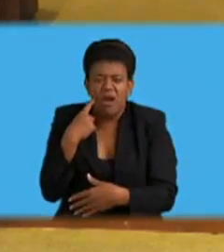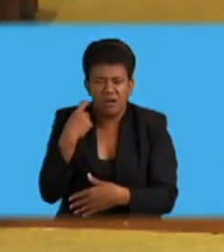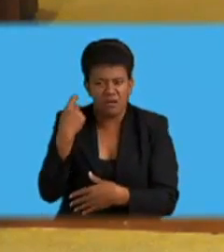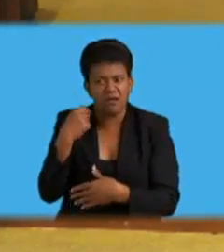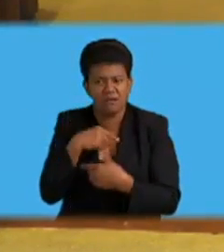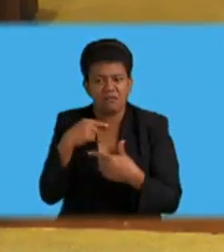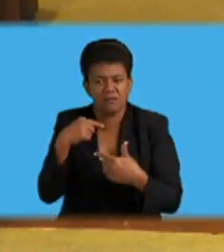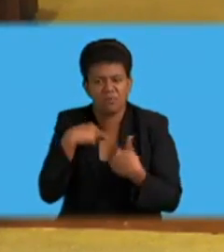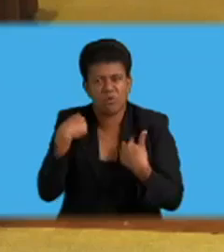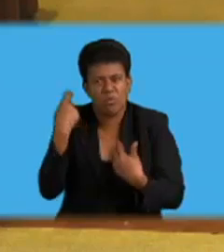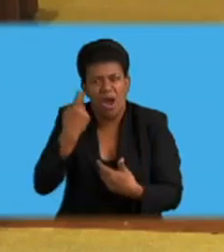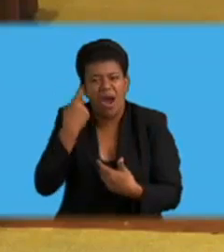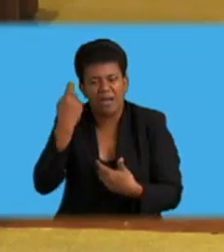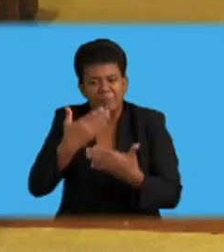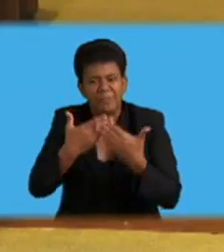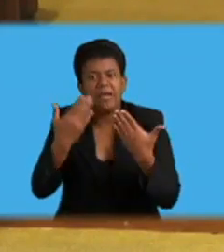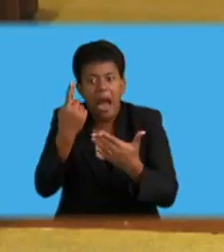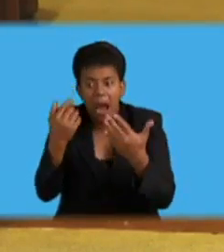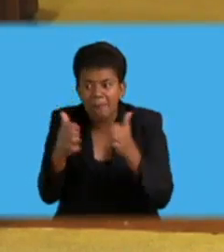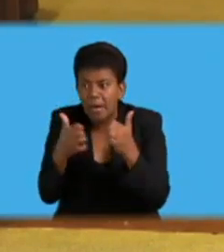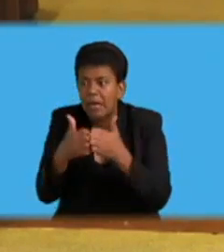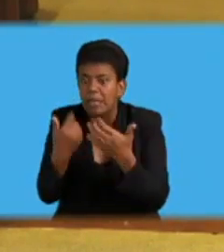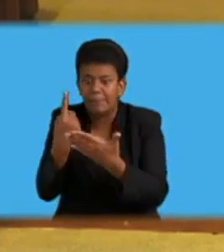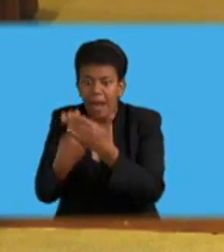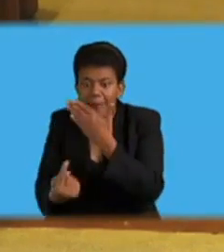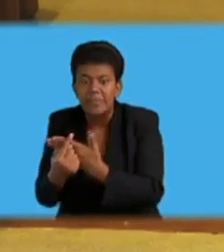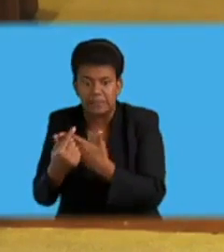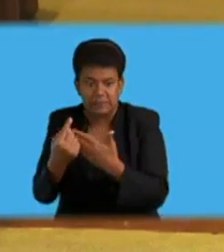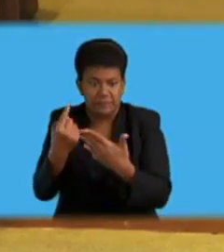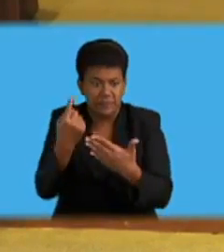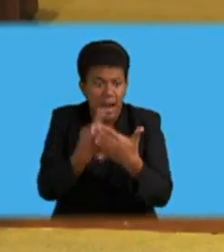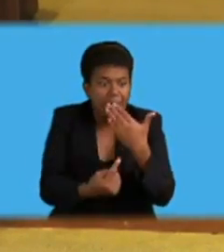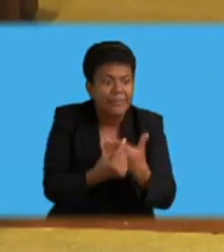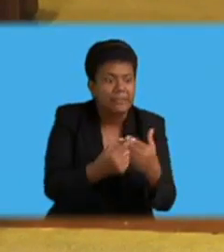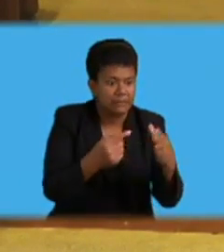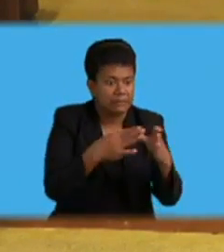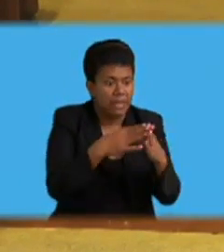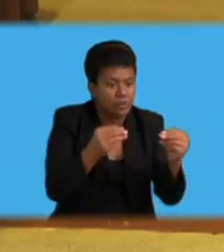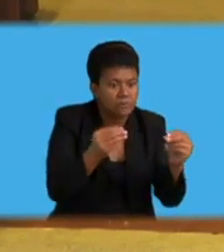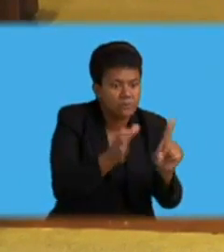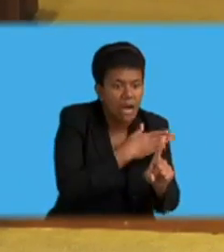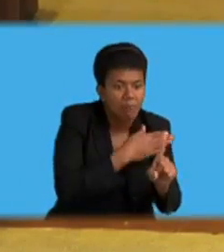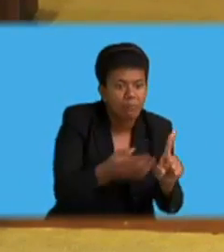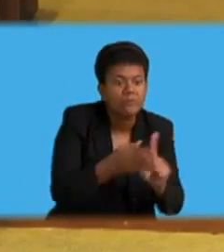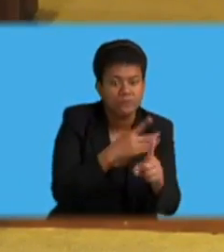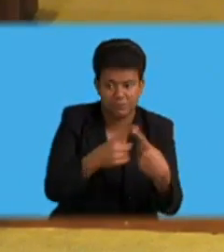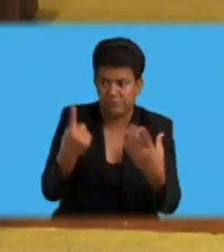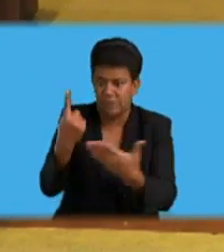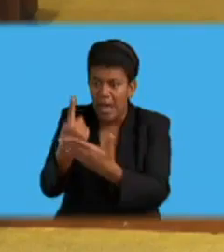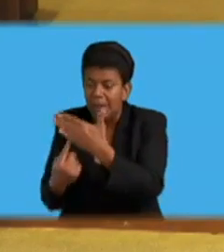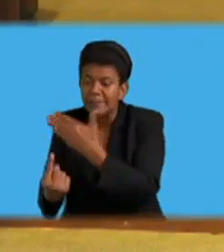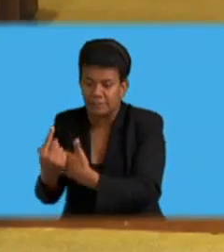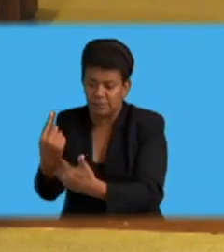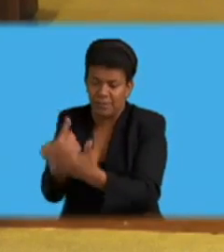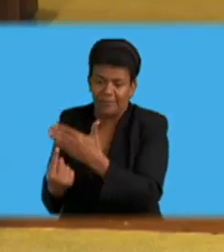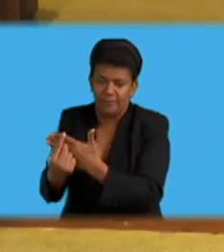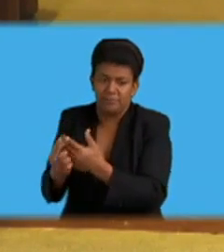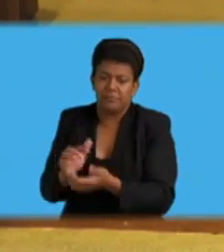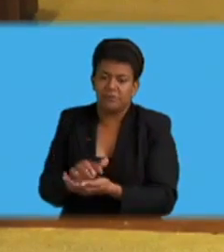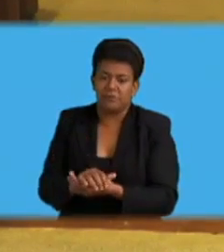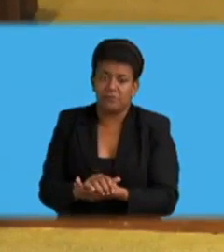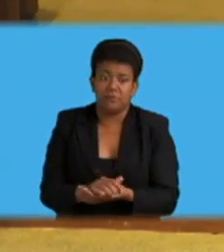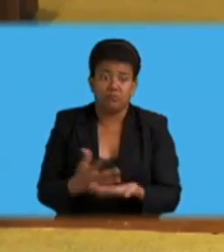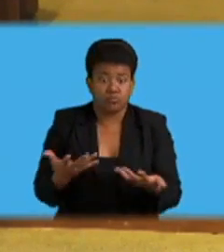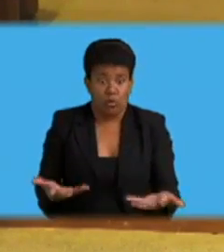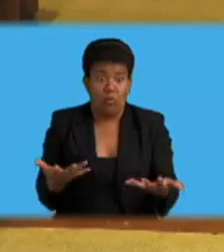statistics. And it appears to be the underlying current environment in our country